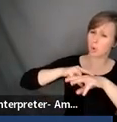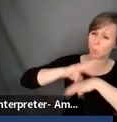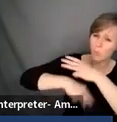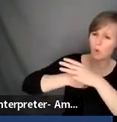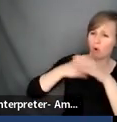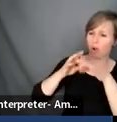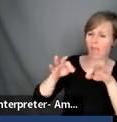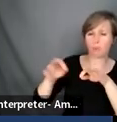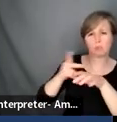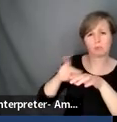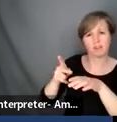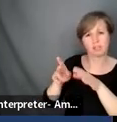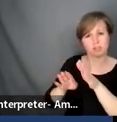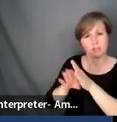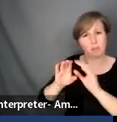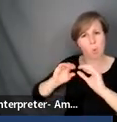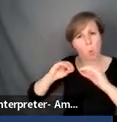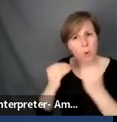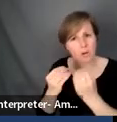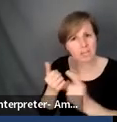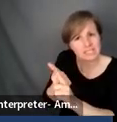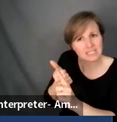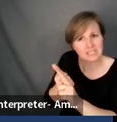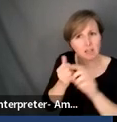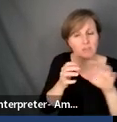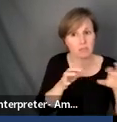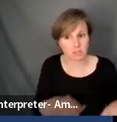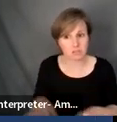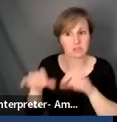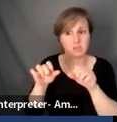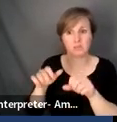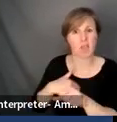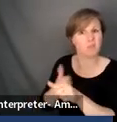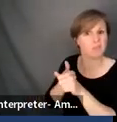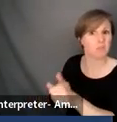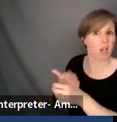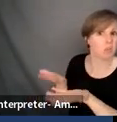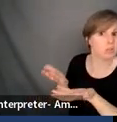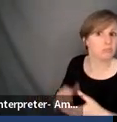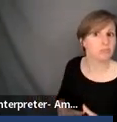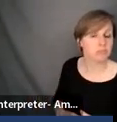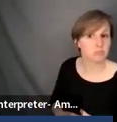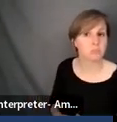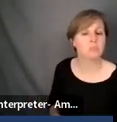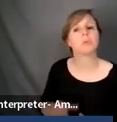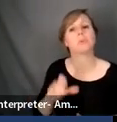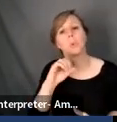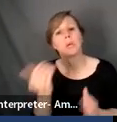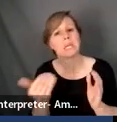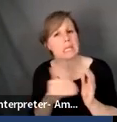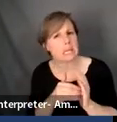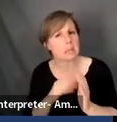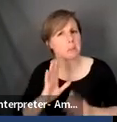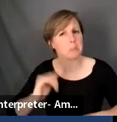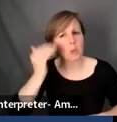development organization is doing this work. I'm following suit with that. And so again, be very